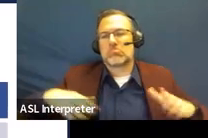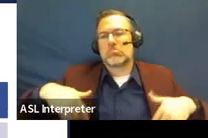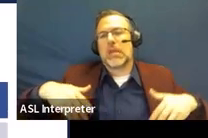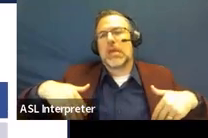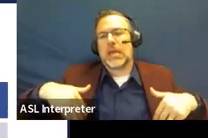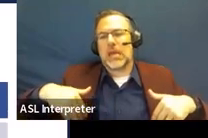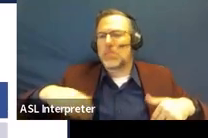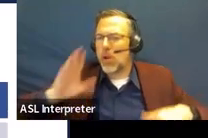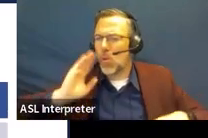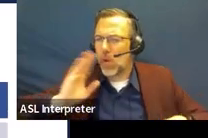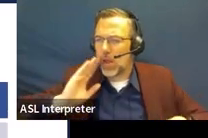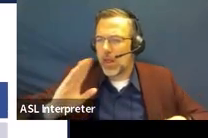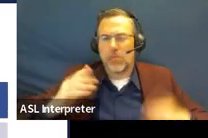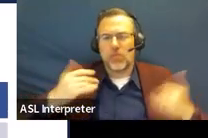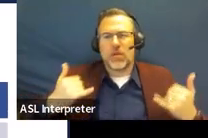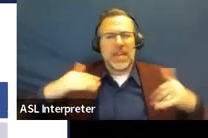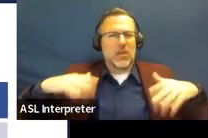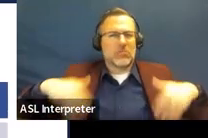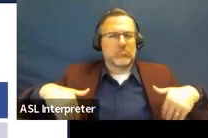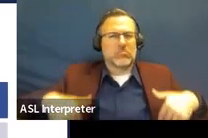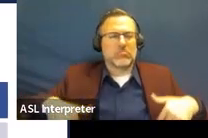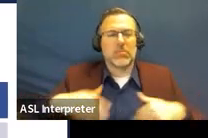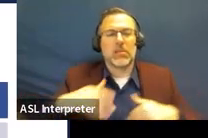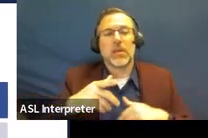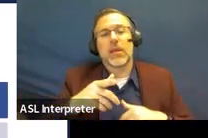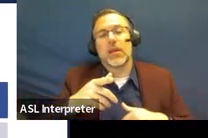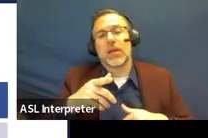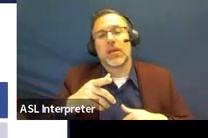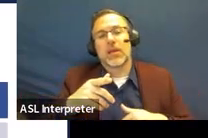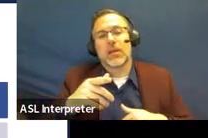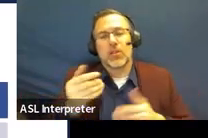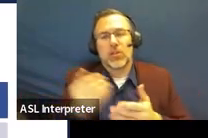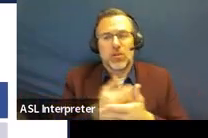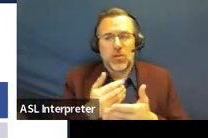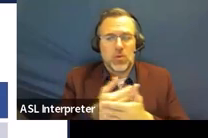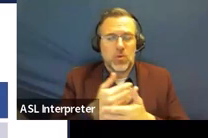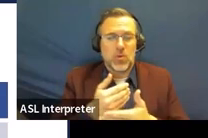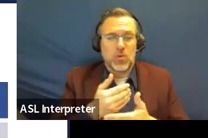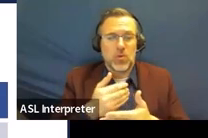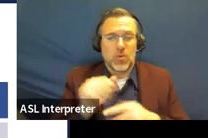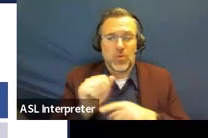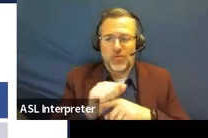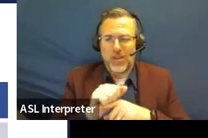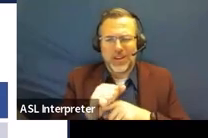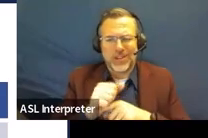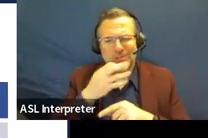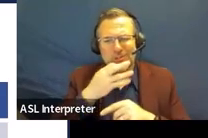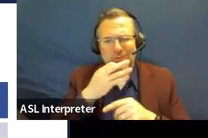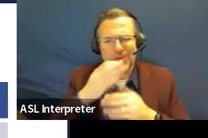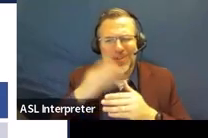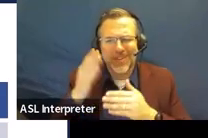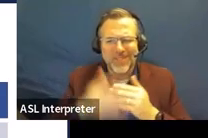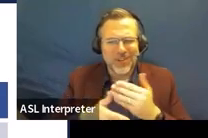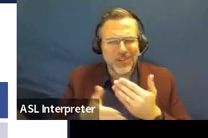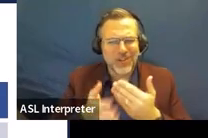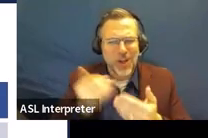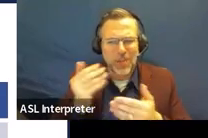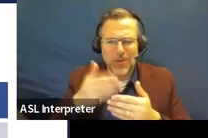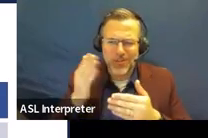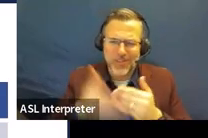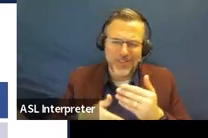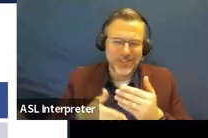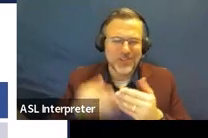And then these are the registration links for our upcoming trainings. We're almost done somehow. We're already almost to the end of our year